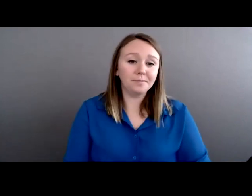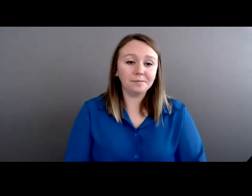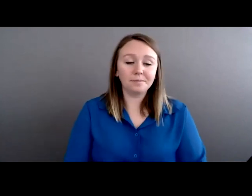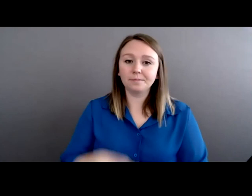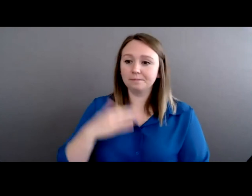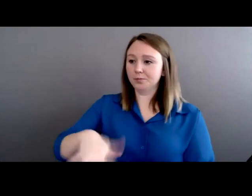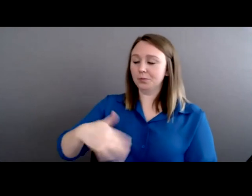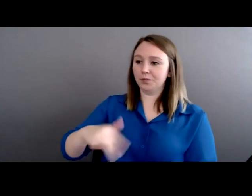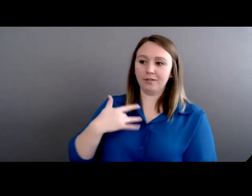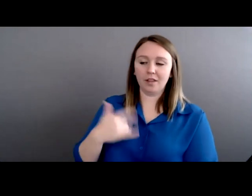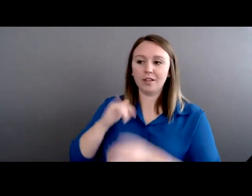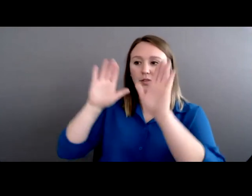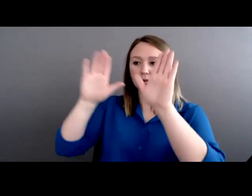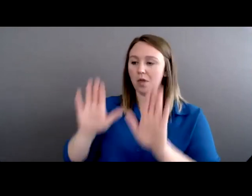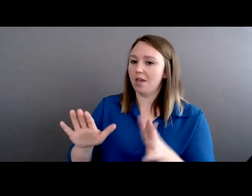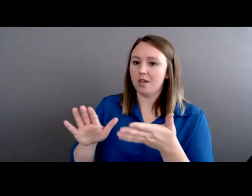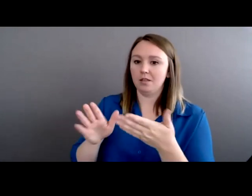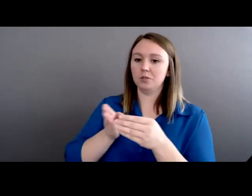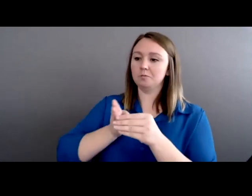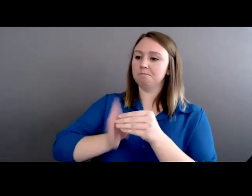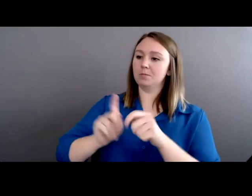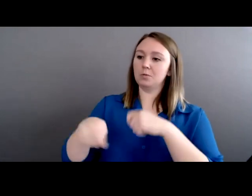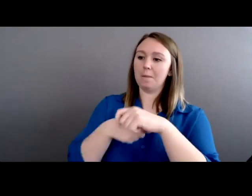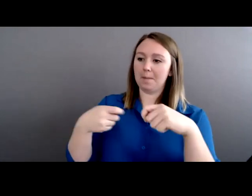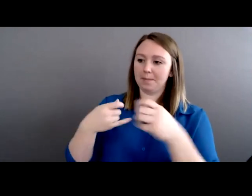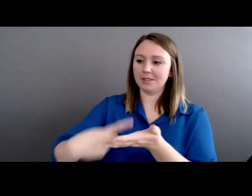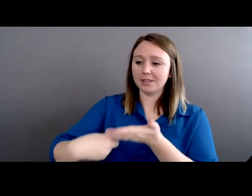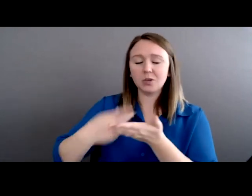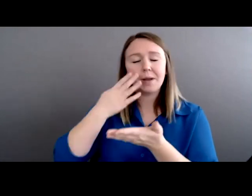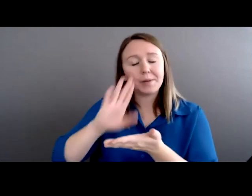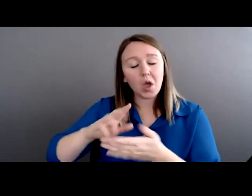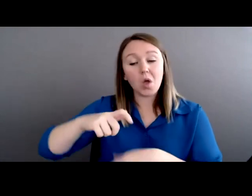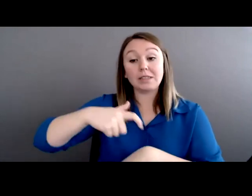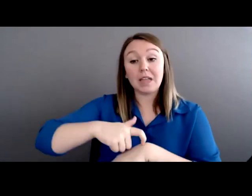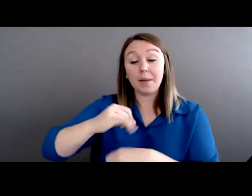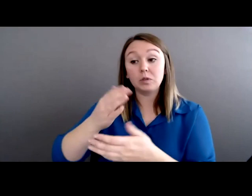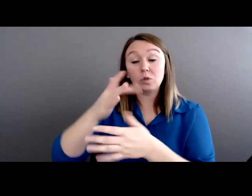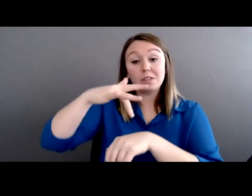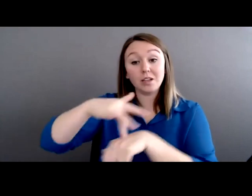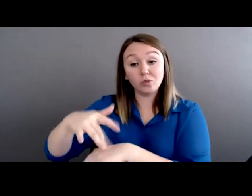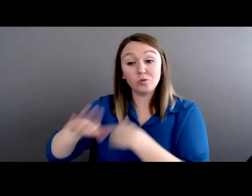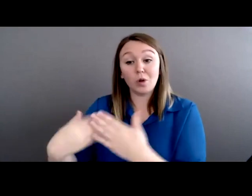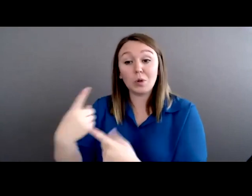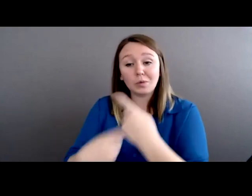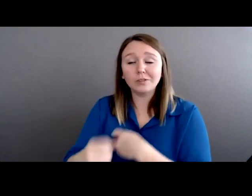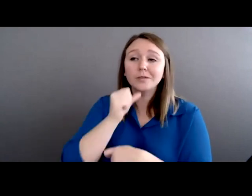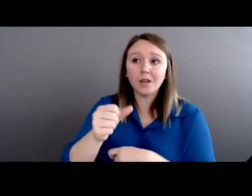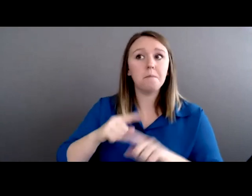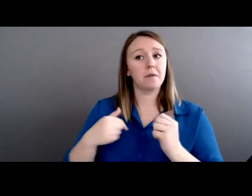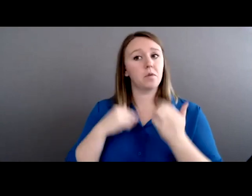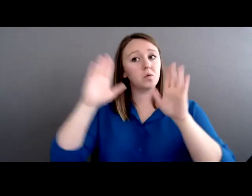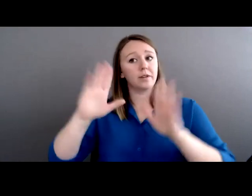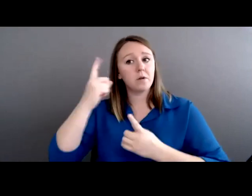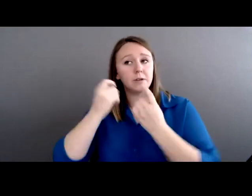wrap up your discussion with us. I know we didn't have time to get to all of the questions, although we have some great questions to think about and can